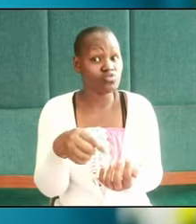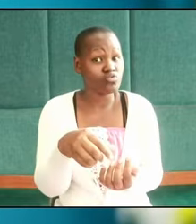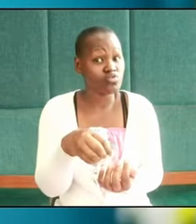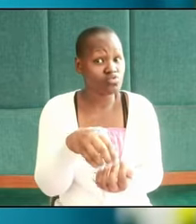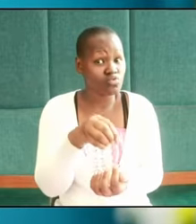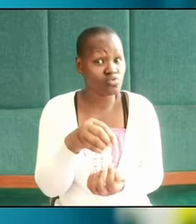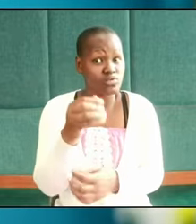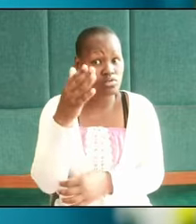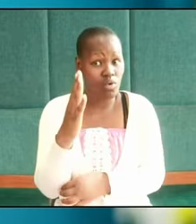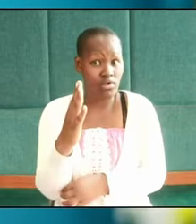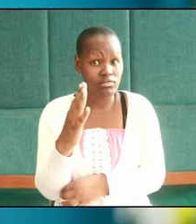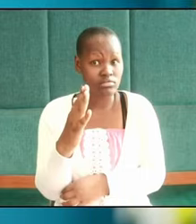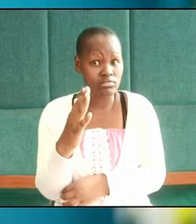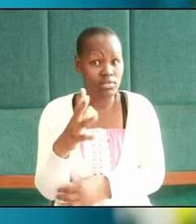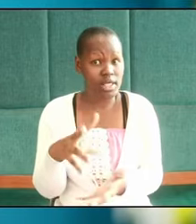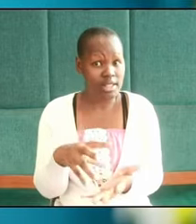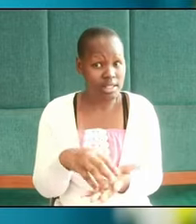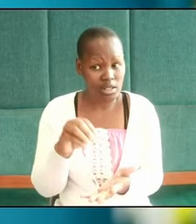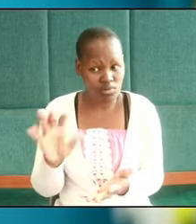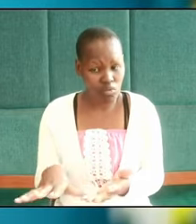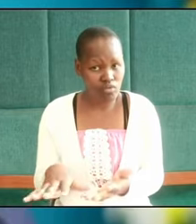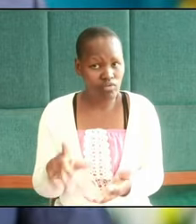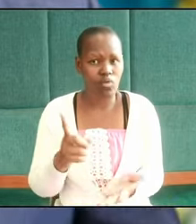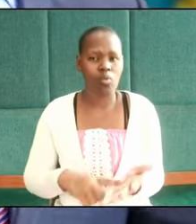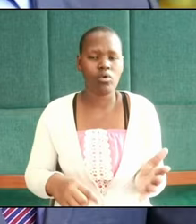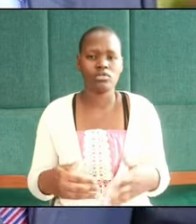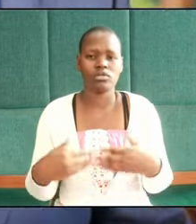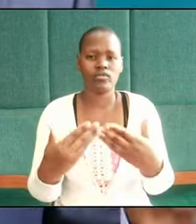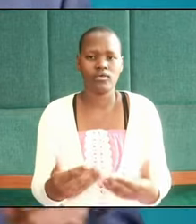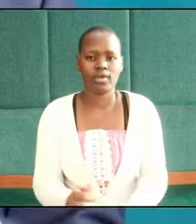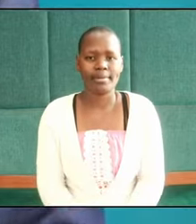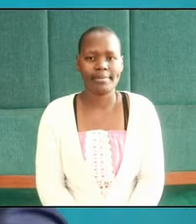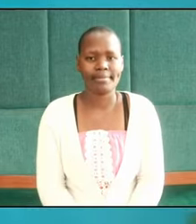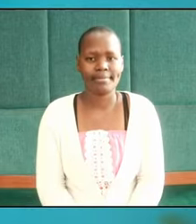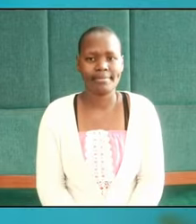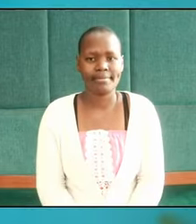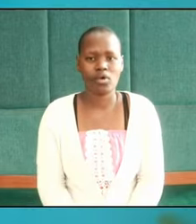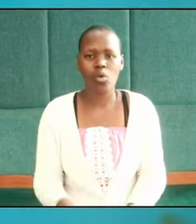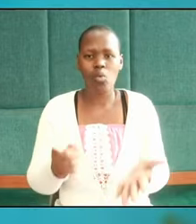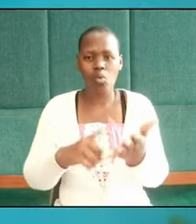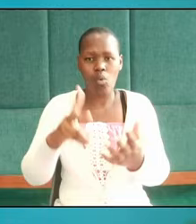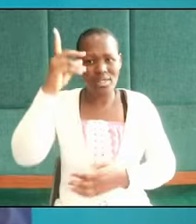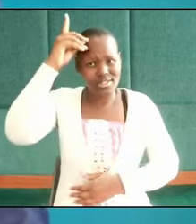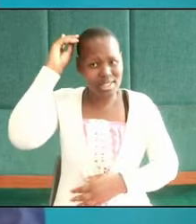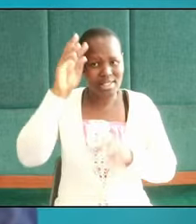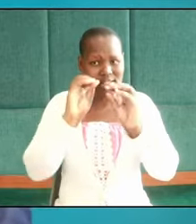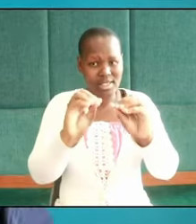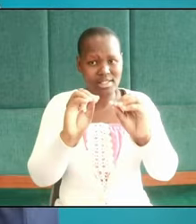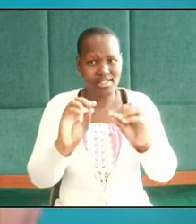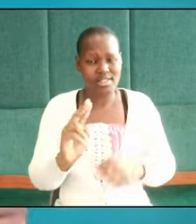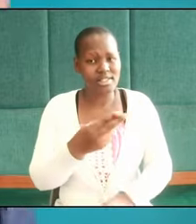even if they will take away whatever they have given you this is what Daniel is teaching us